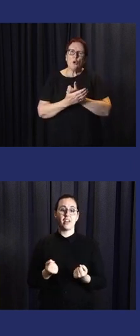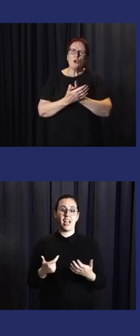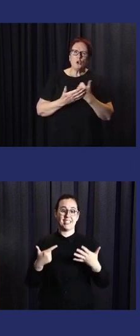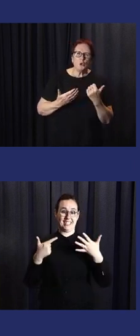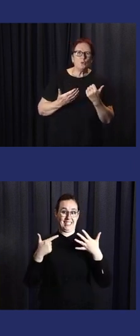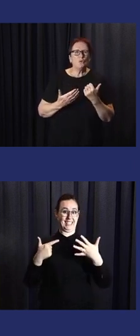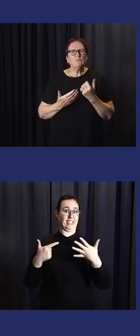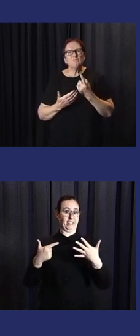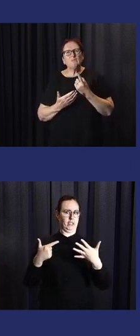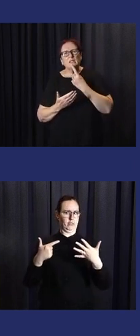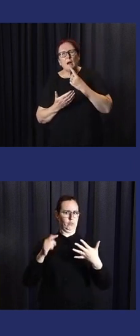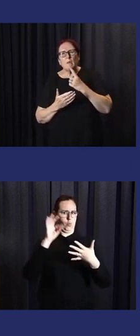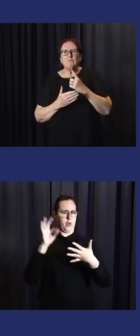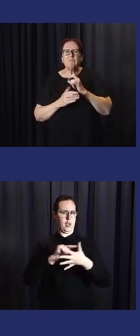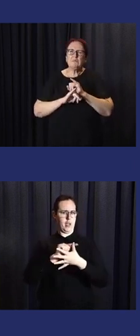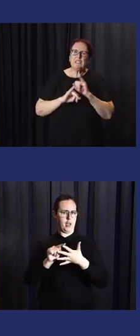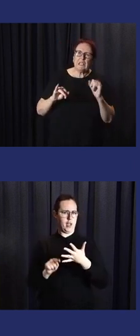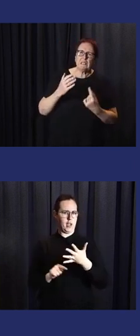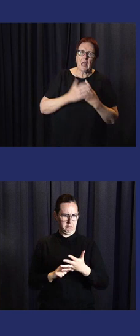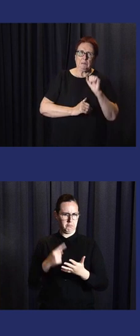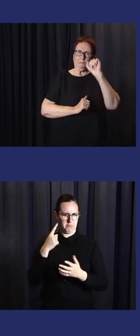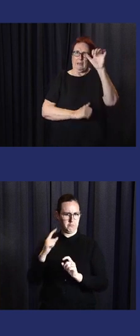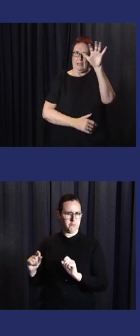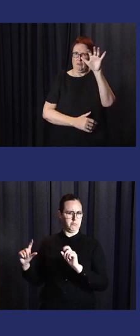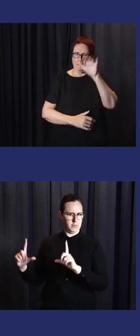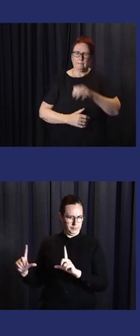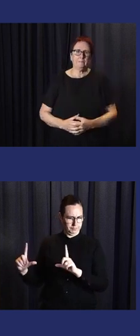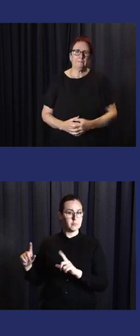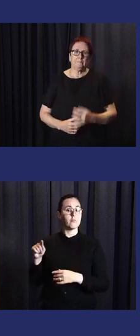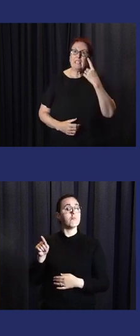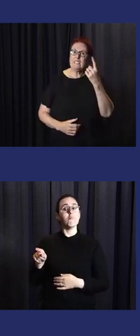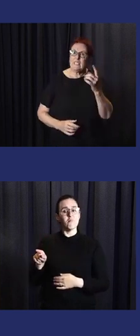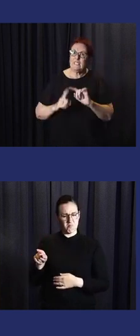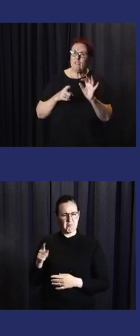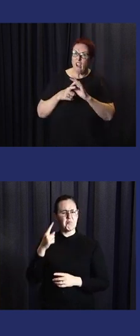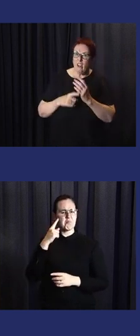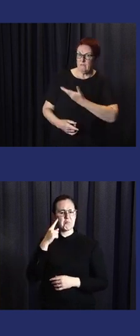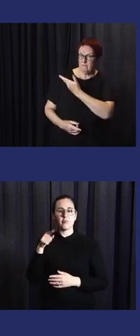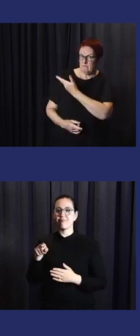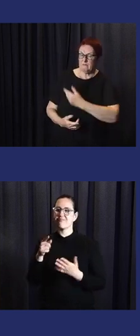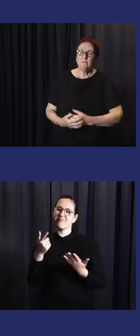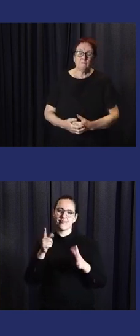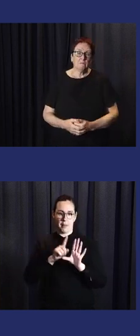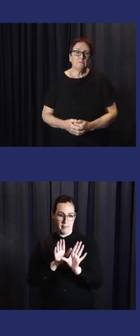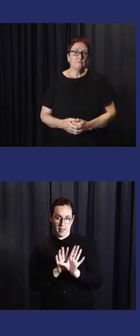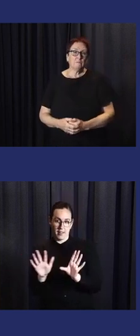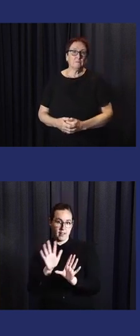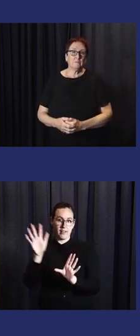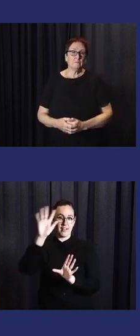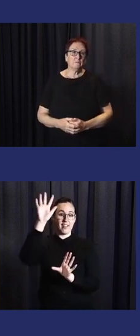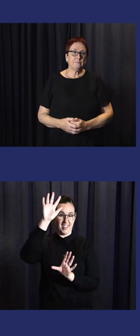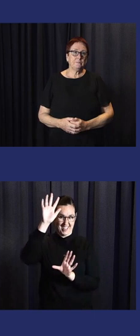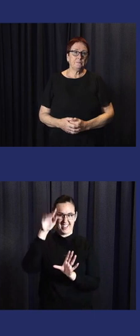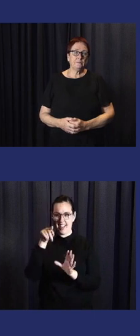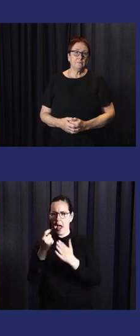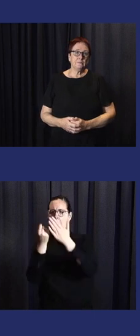And in each region. has the own typical type of natural disasters which occur